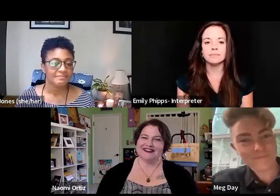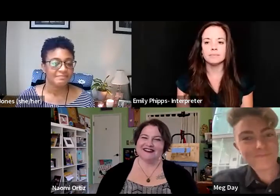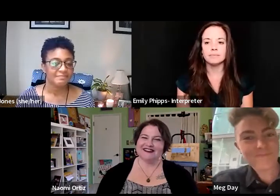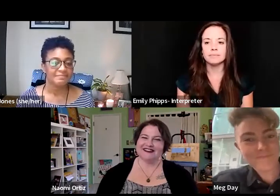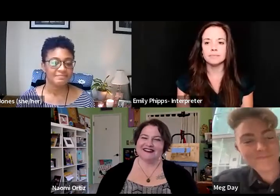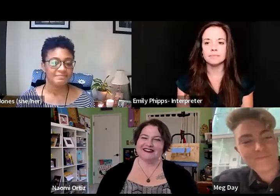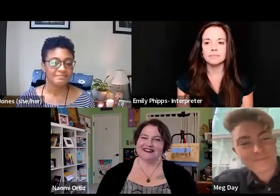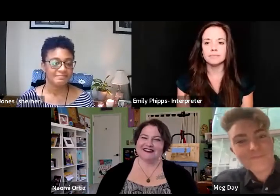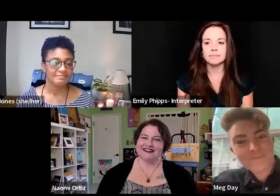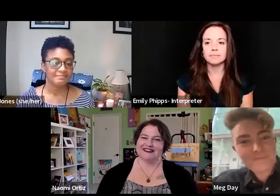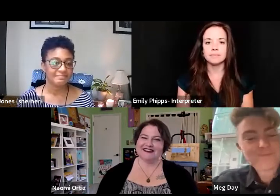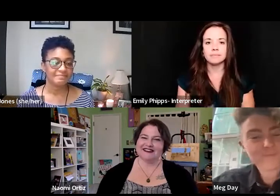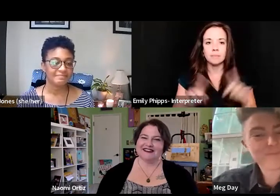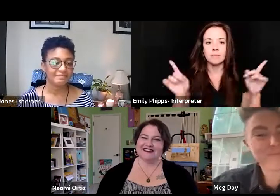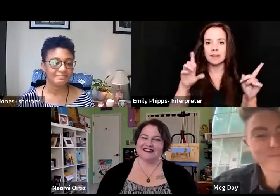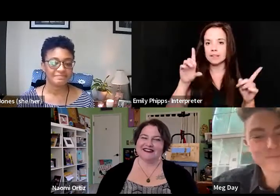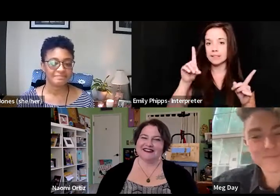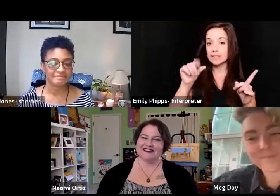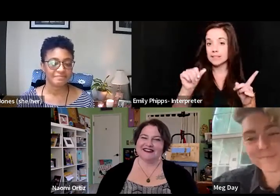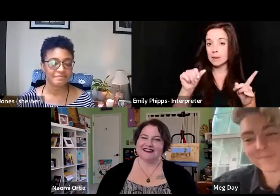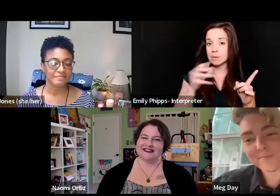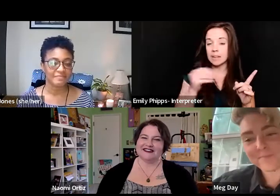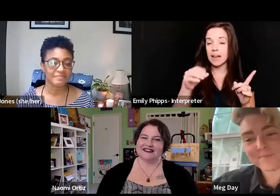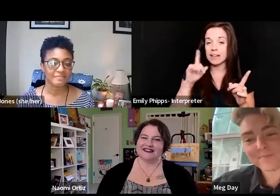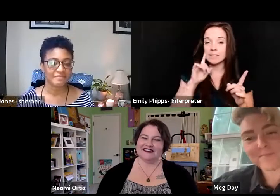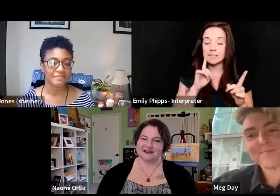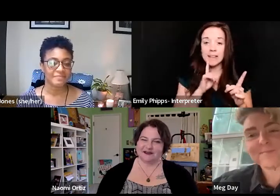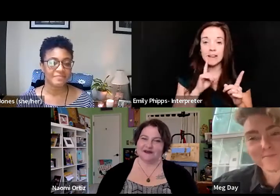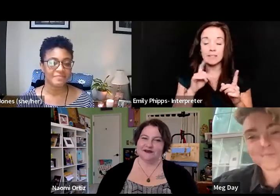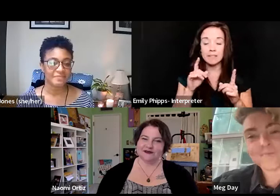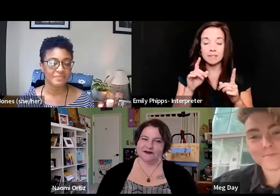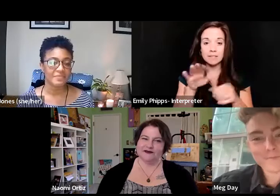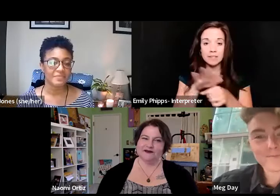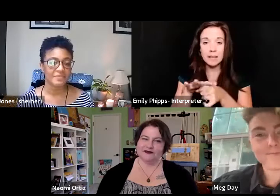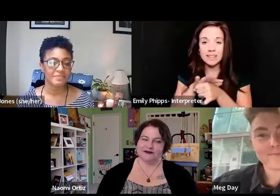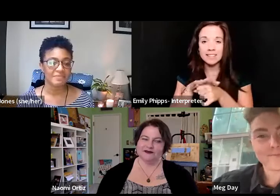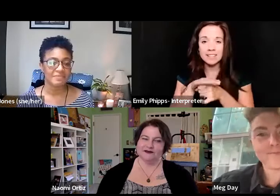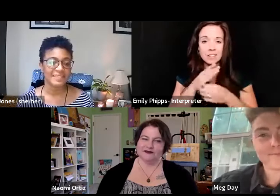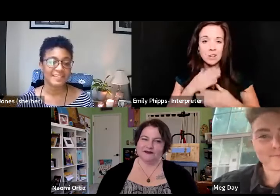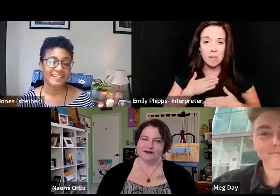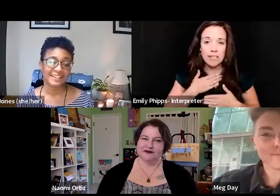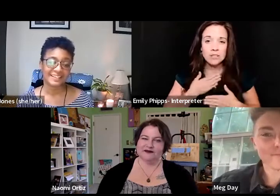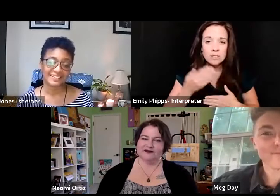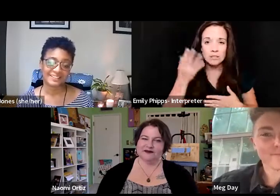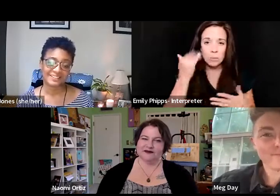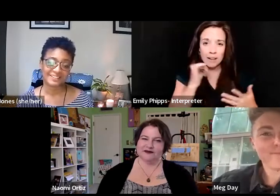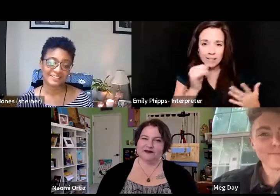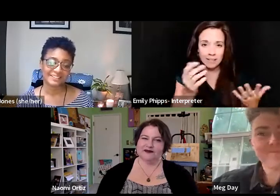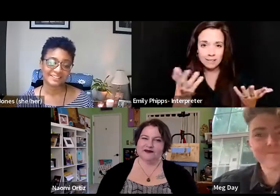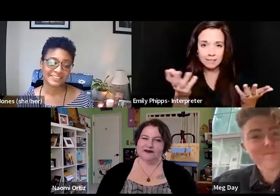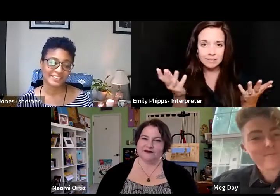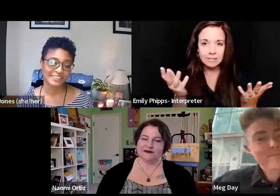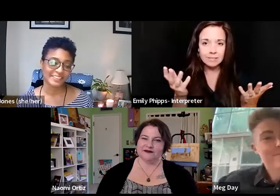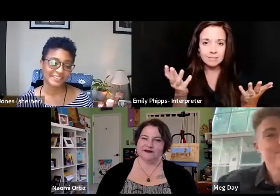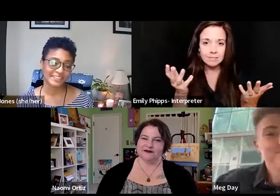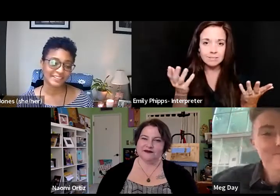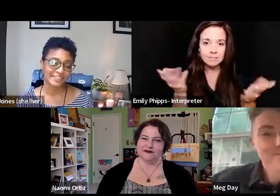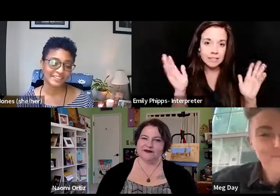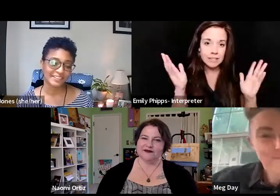But disabled and deaf spaces are deep pleasure. So why wouldn't you want to do it? That's what I got.